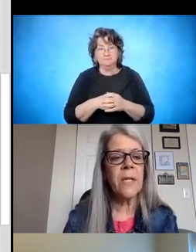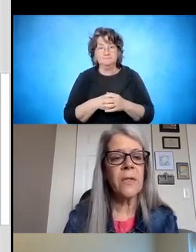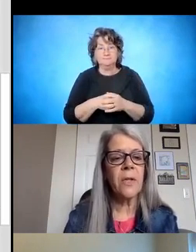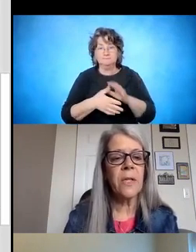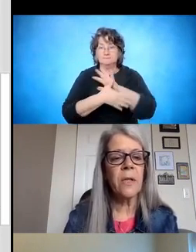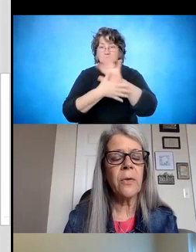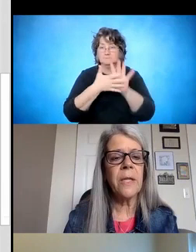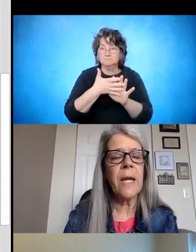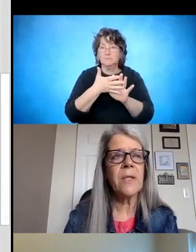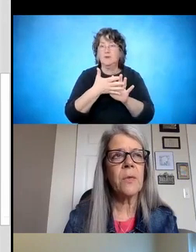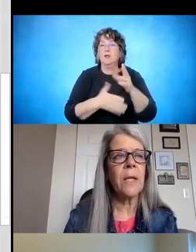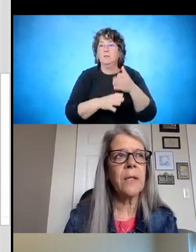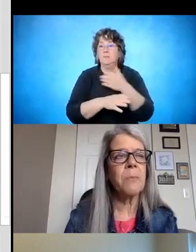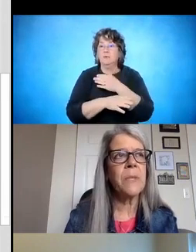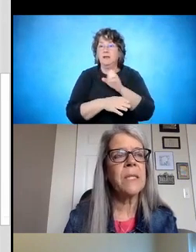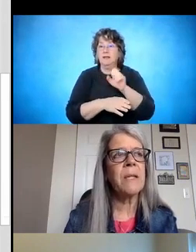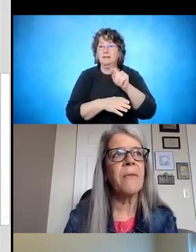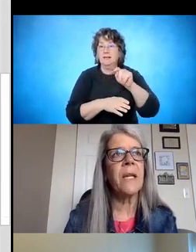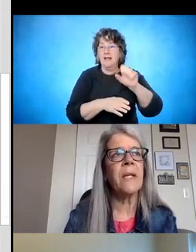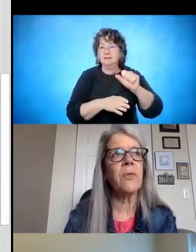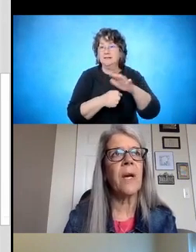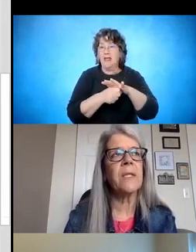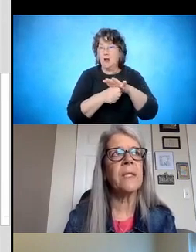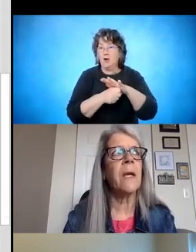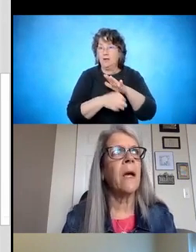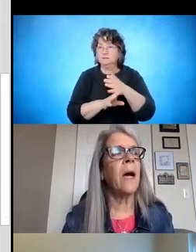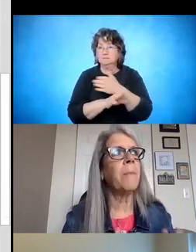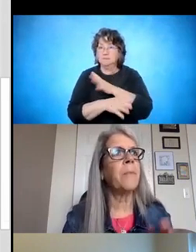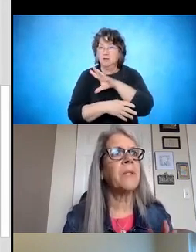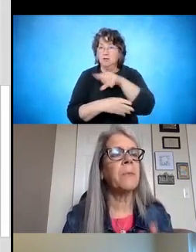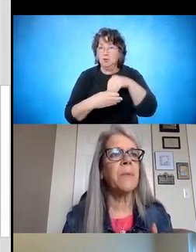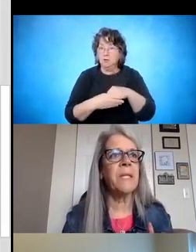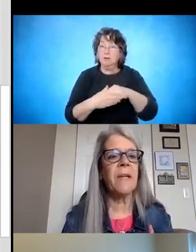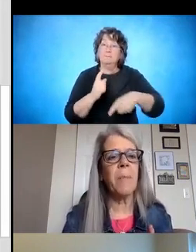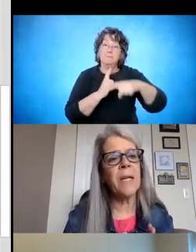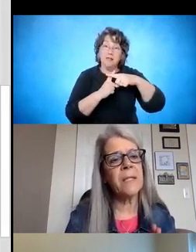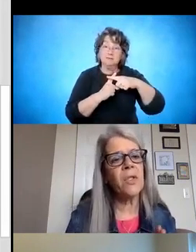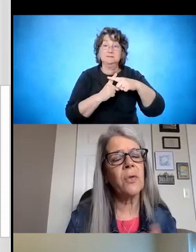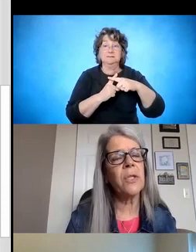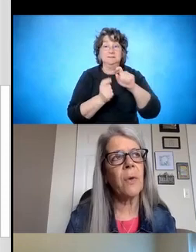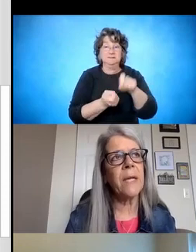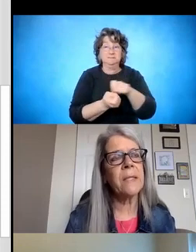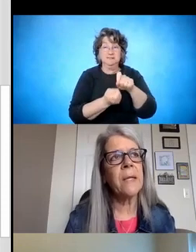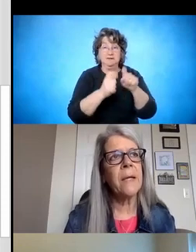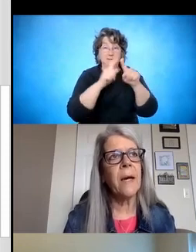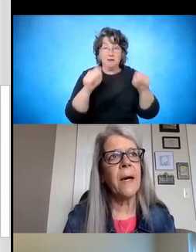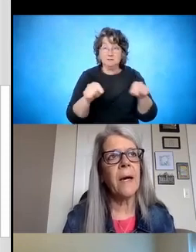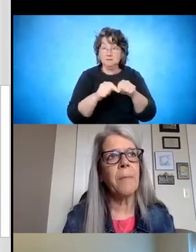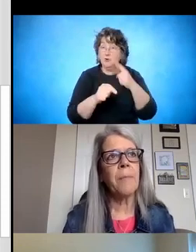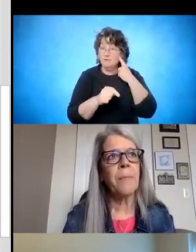-ETS areas are included, as well as specific boxes to address